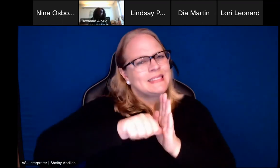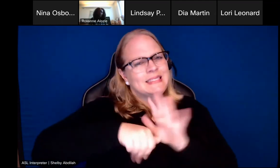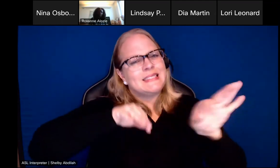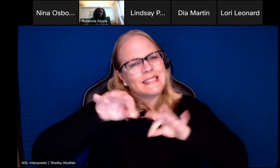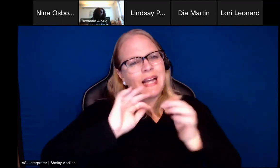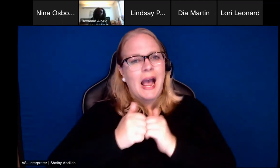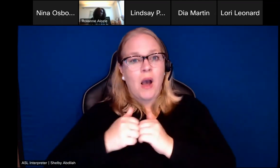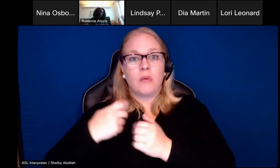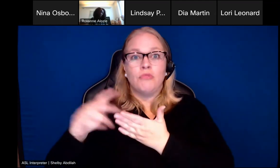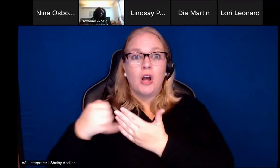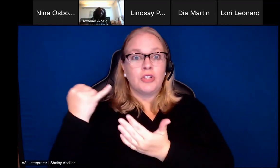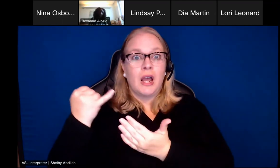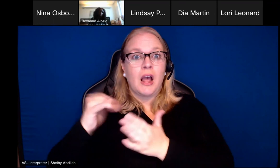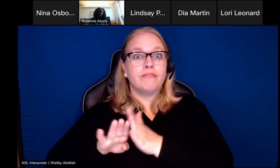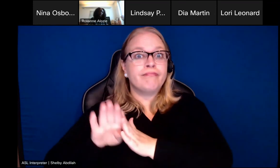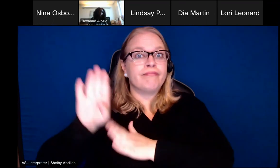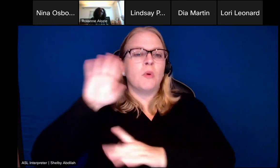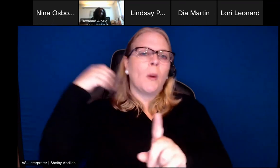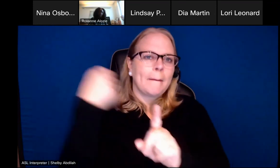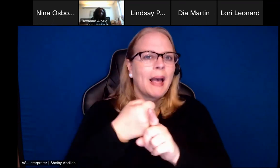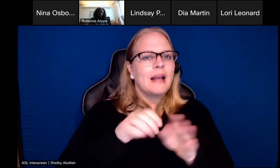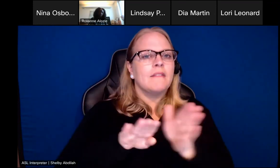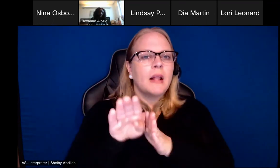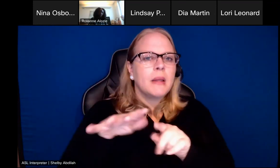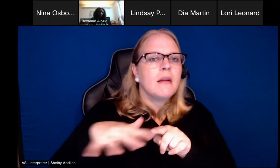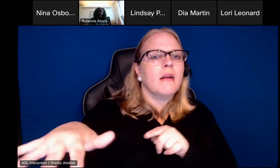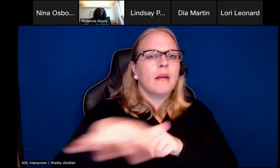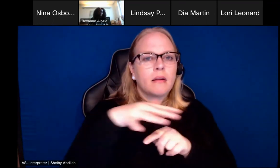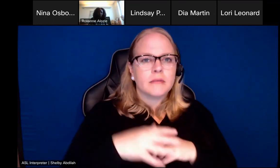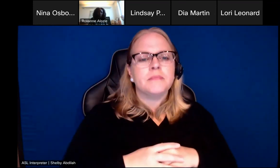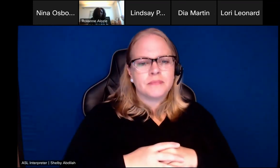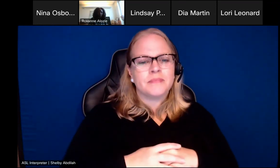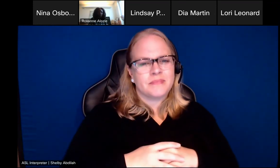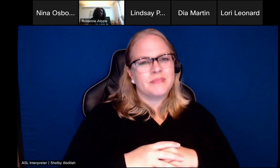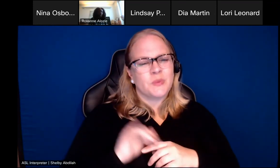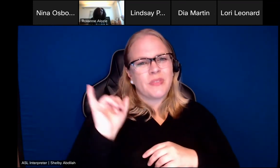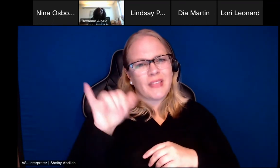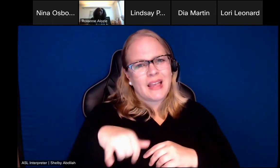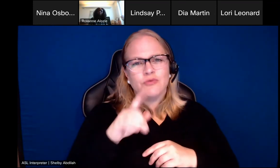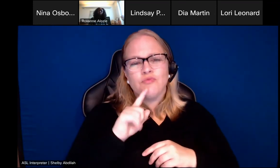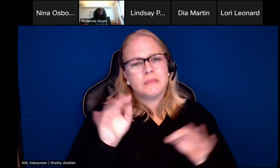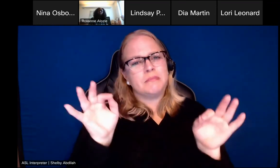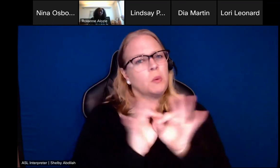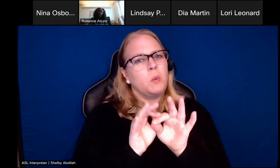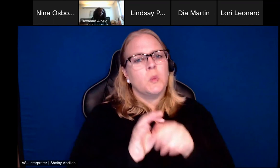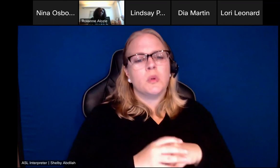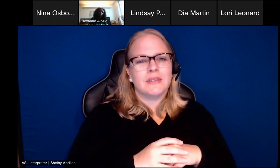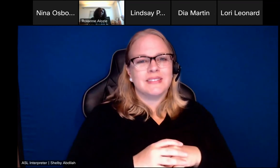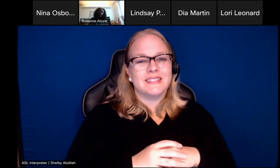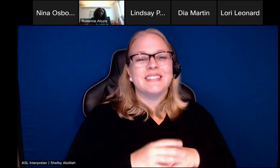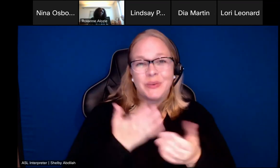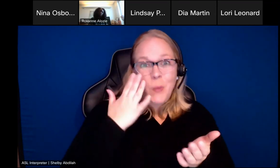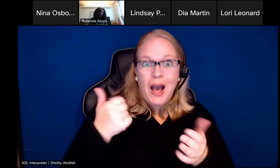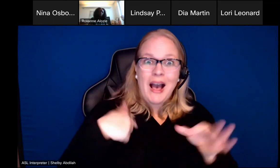likely to be very productive and likely to be highly developmental. And so that's why I've spent so much time.